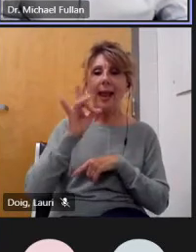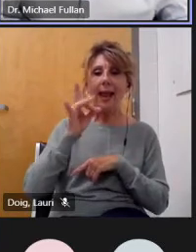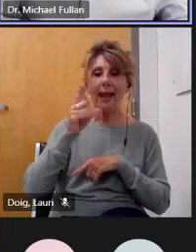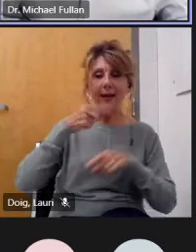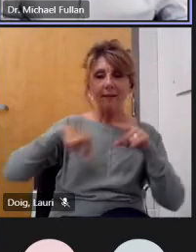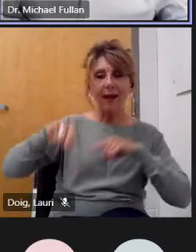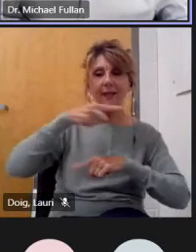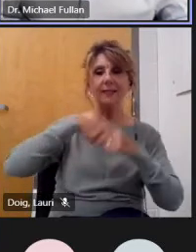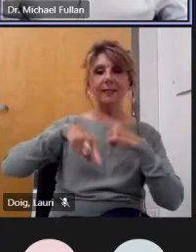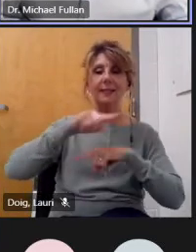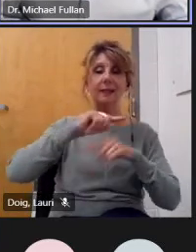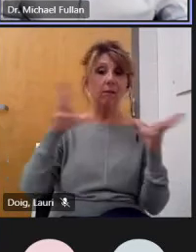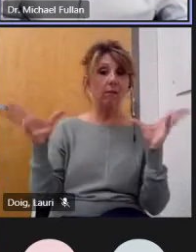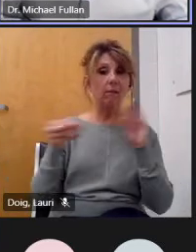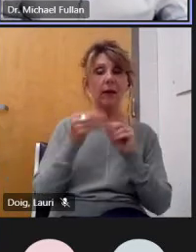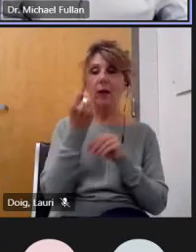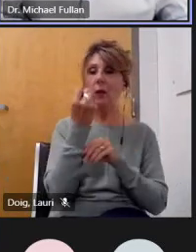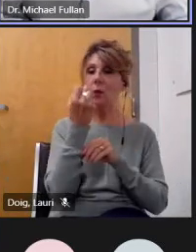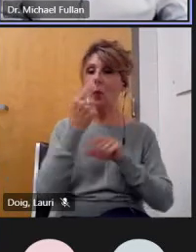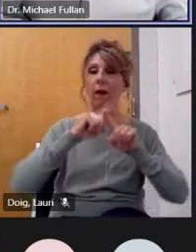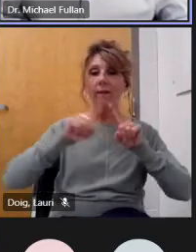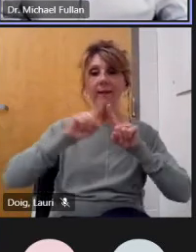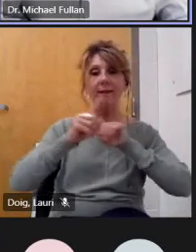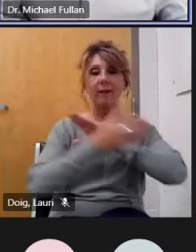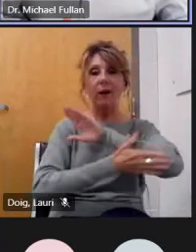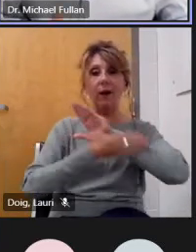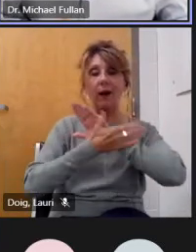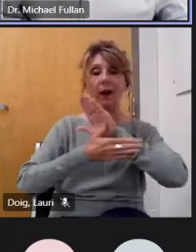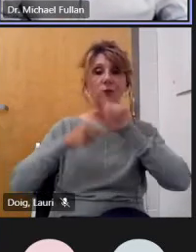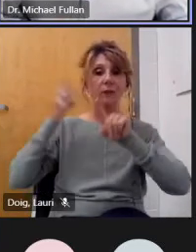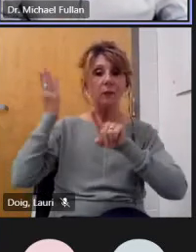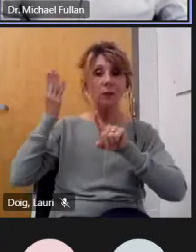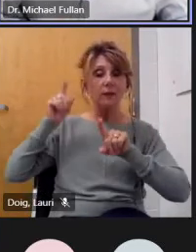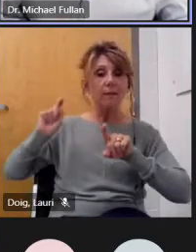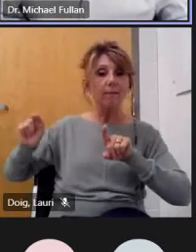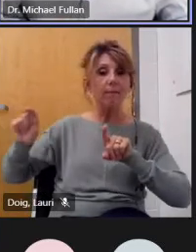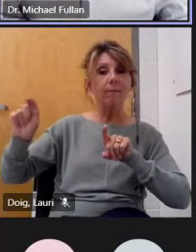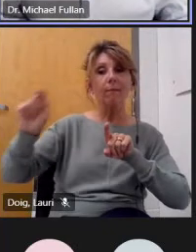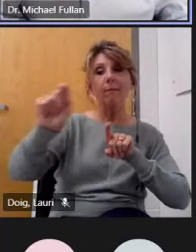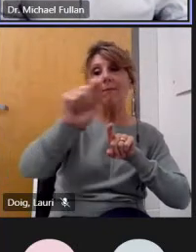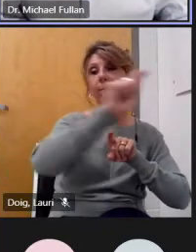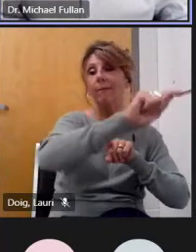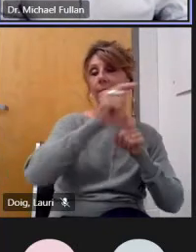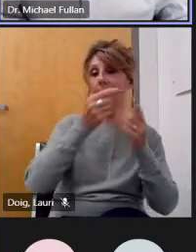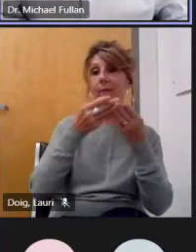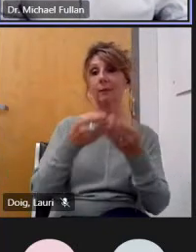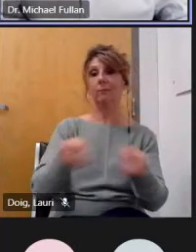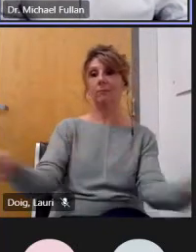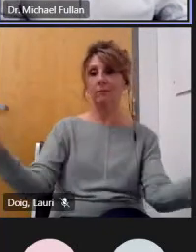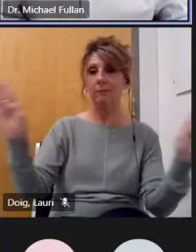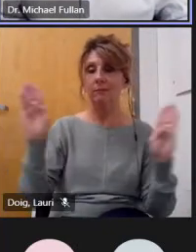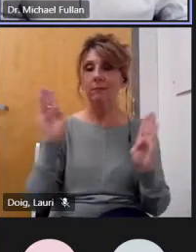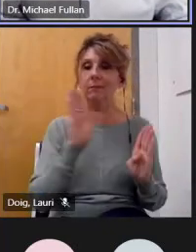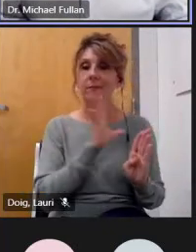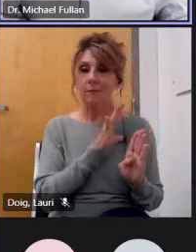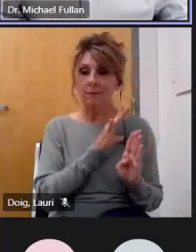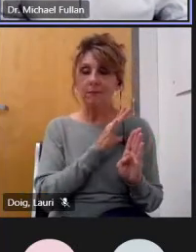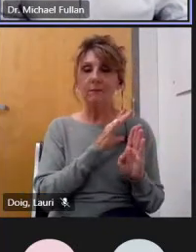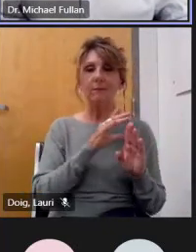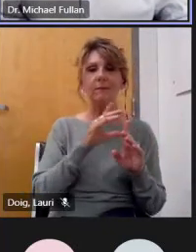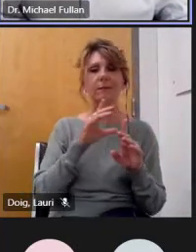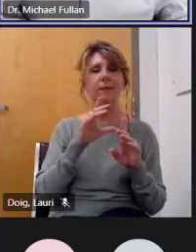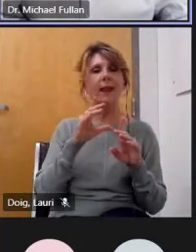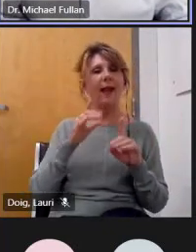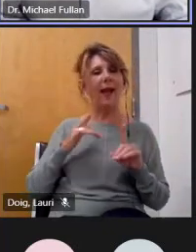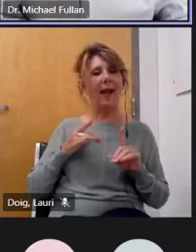we're working in 12 different countries so it's massive so you're just getting a a piece of it uh the the part about the modus operandi i think two